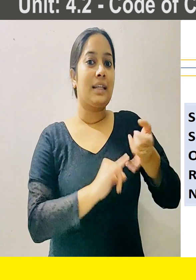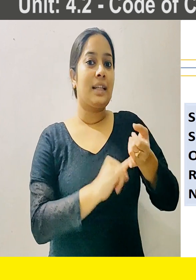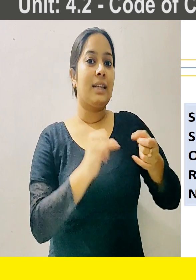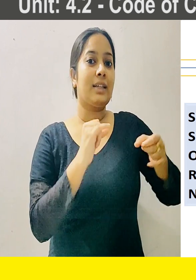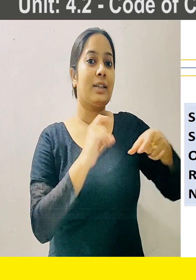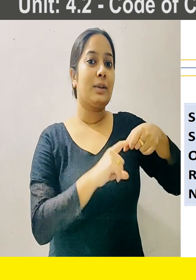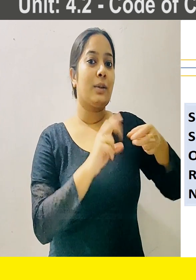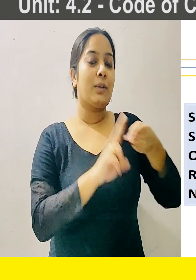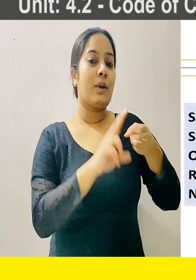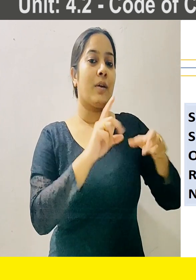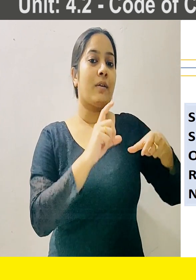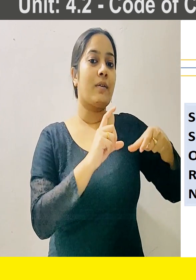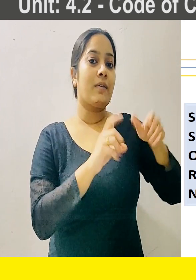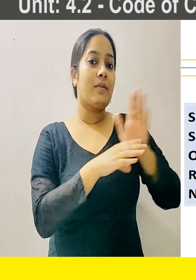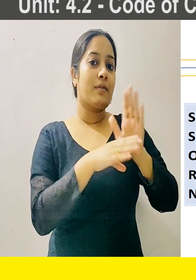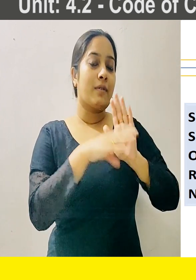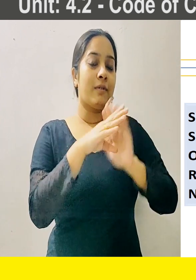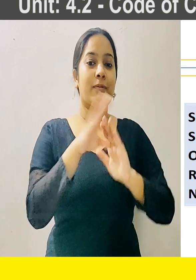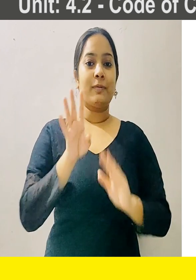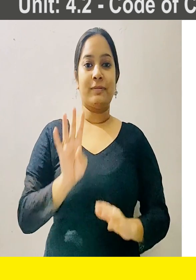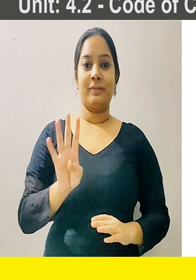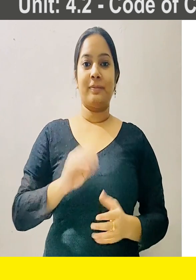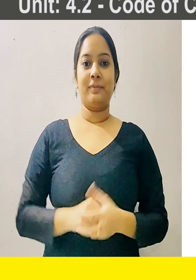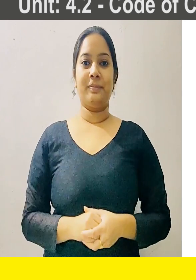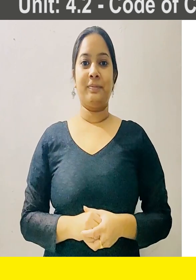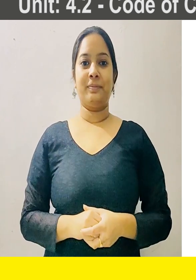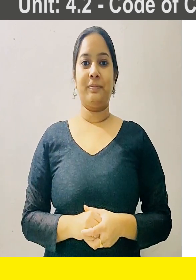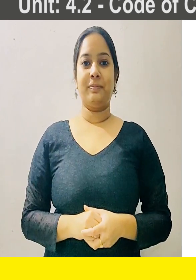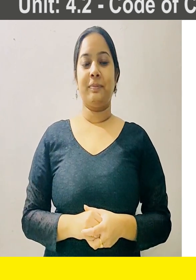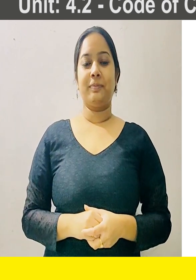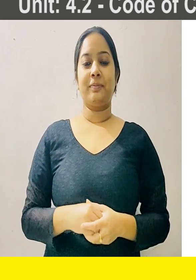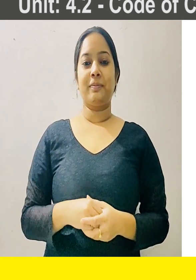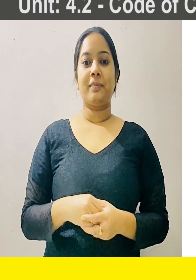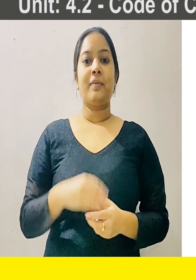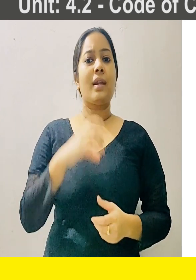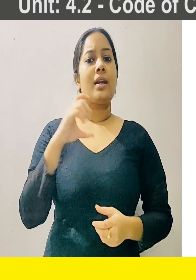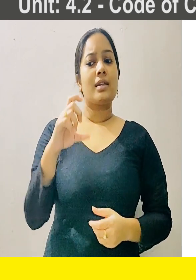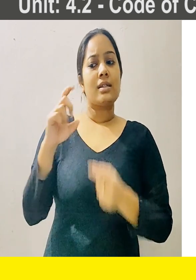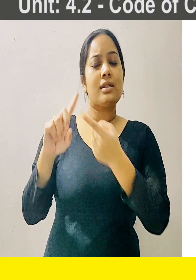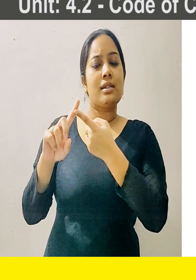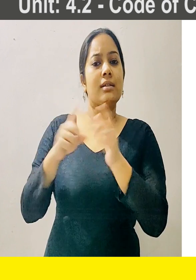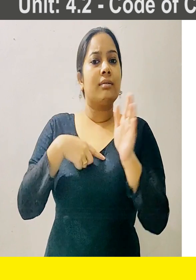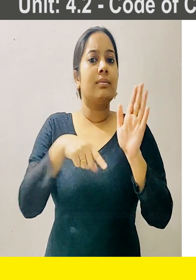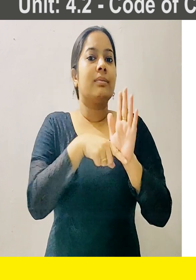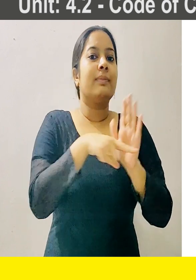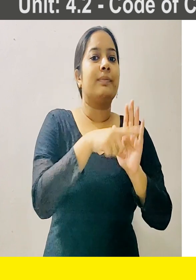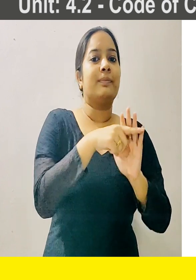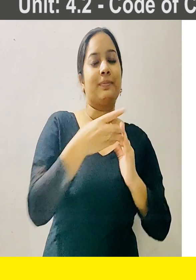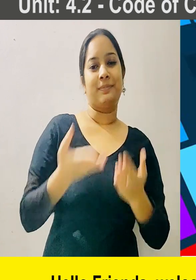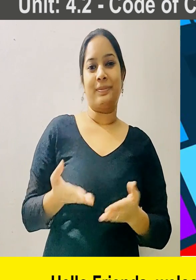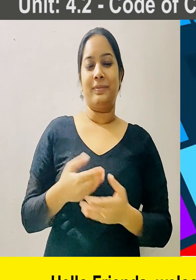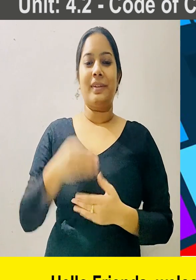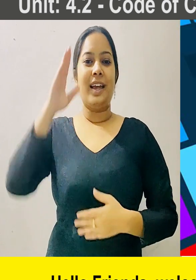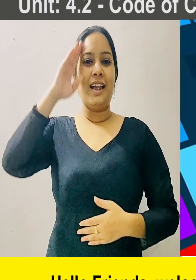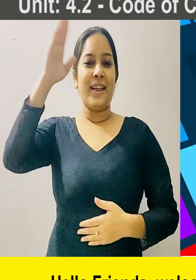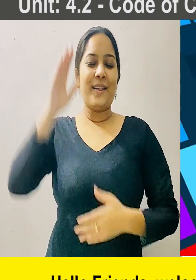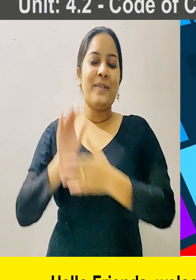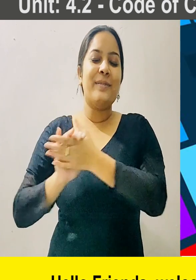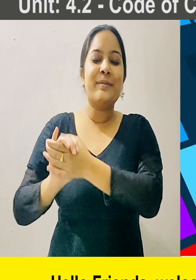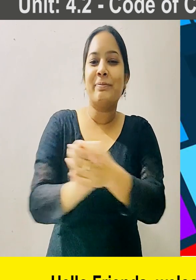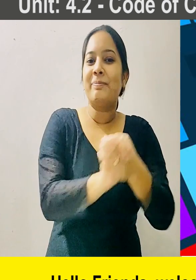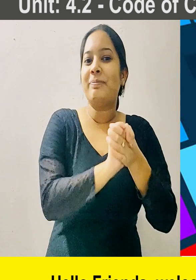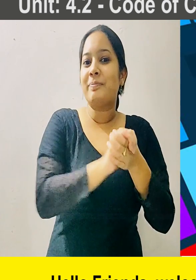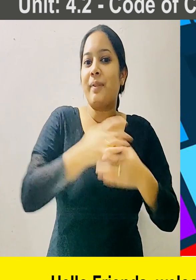NSQF Level 4. Code of Conduct of a CCE. Hello friends.